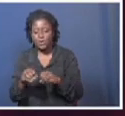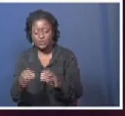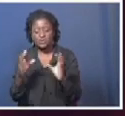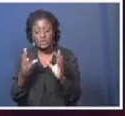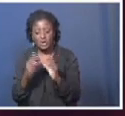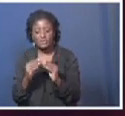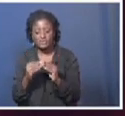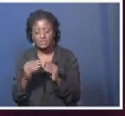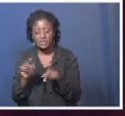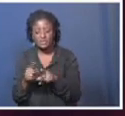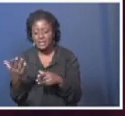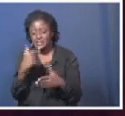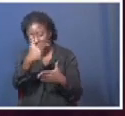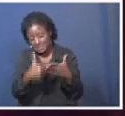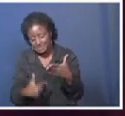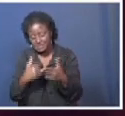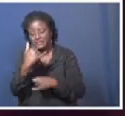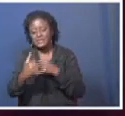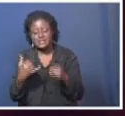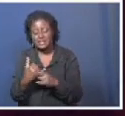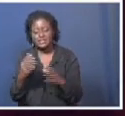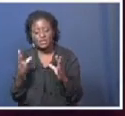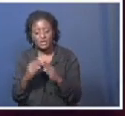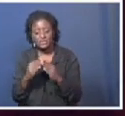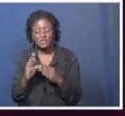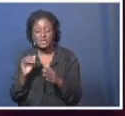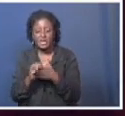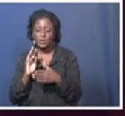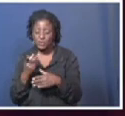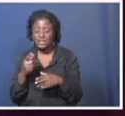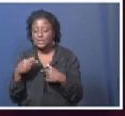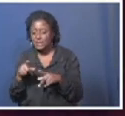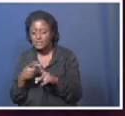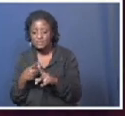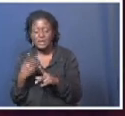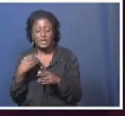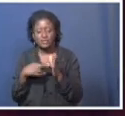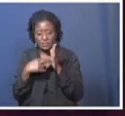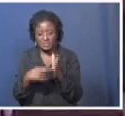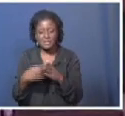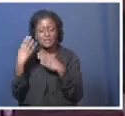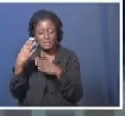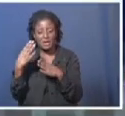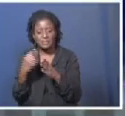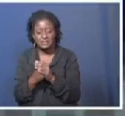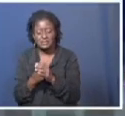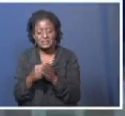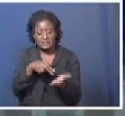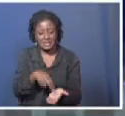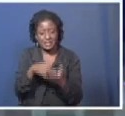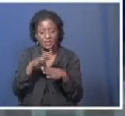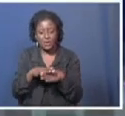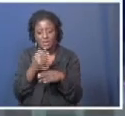There's a list of international conferences that we attended and represented the Bahamas. While standing on